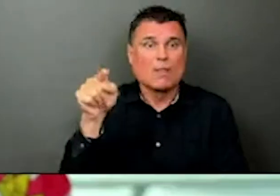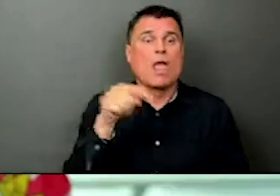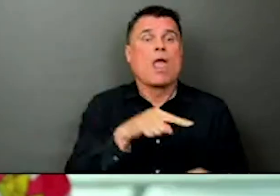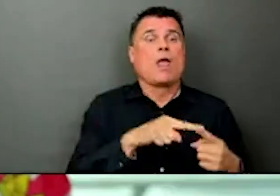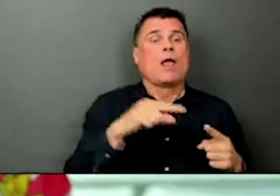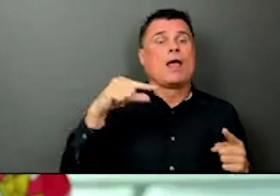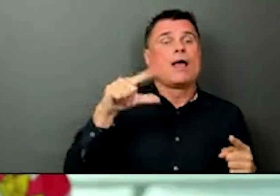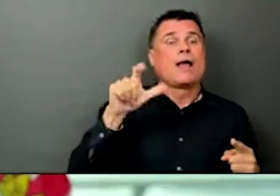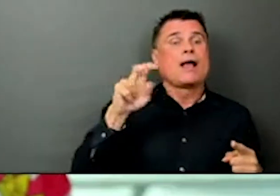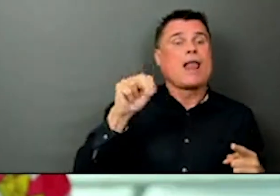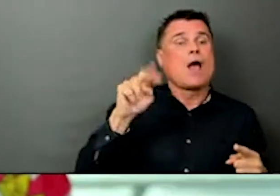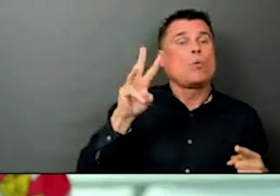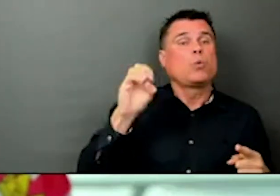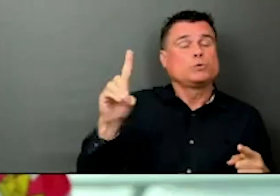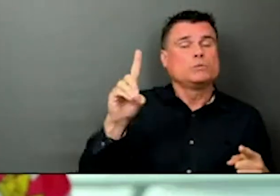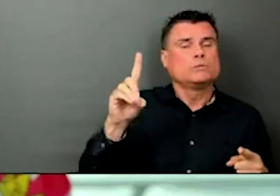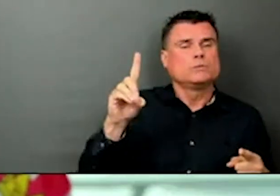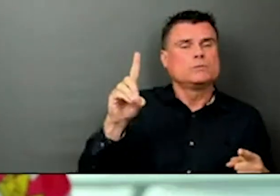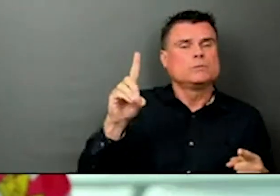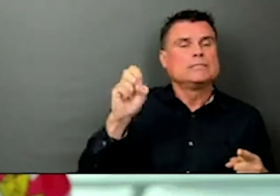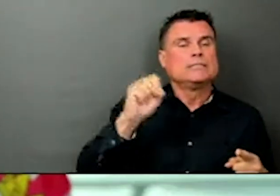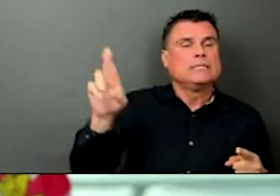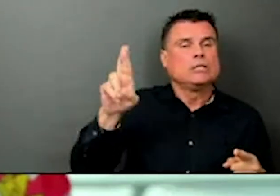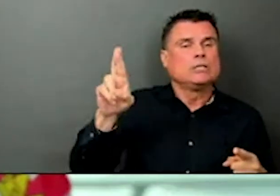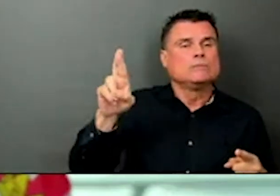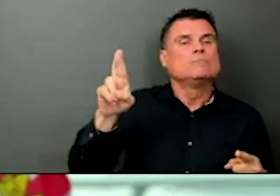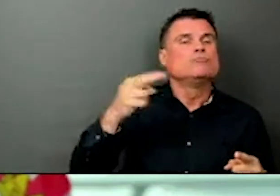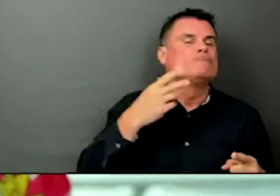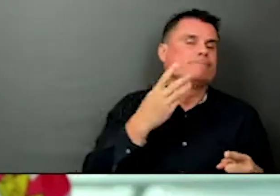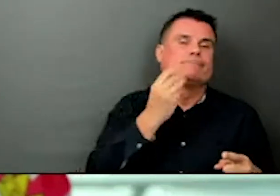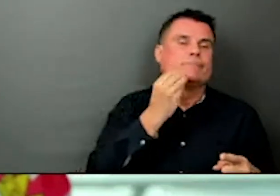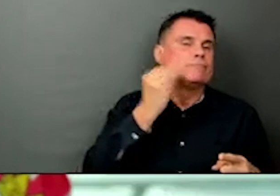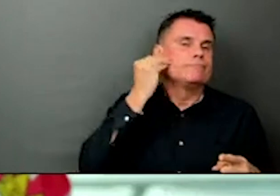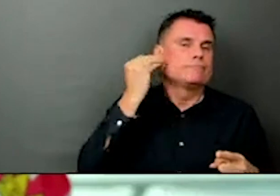Sunrise Poultry has been declared over since our last report.